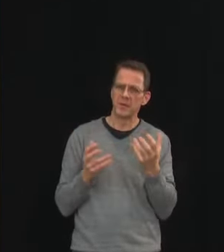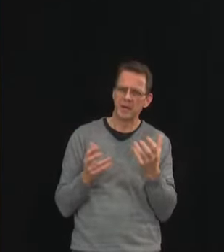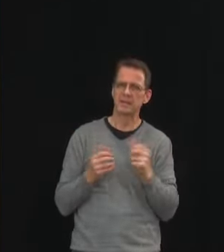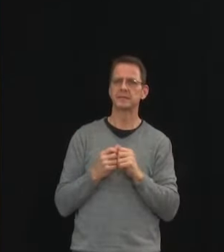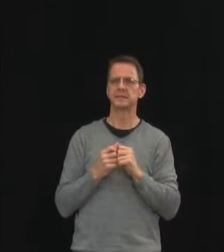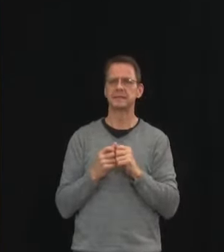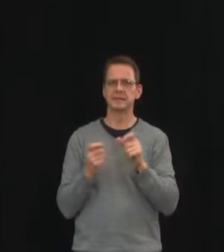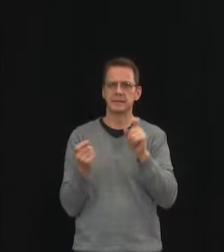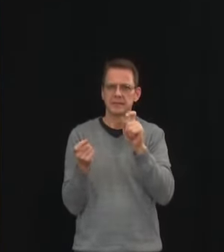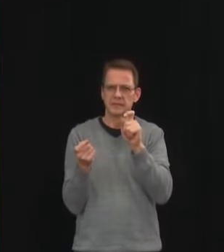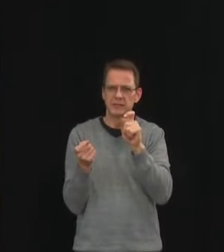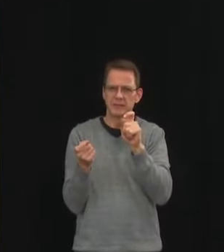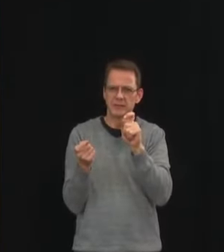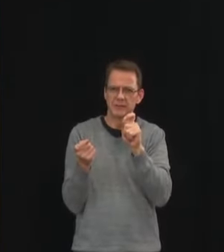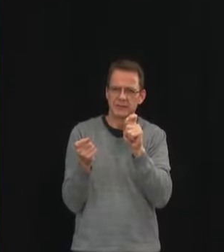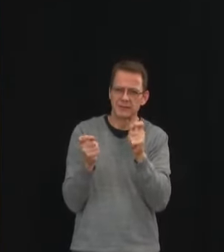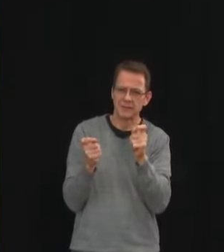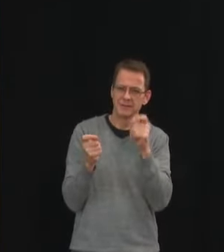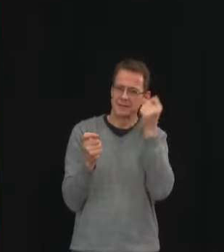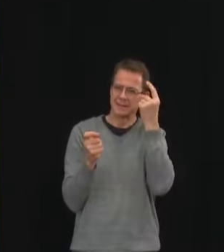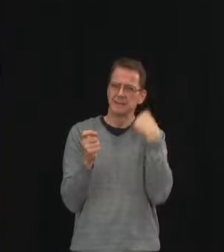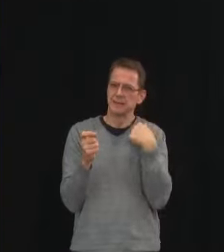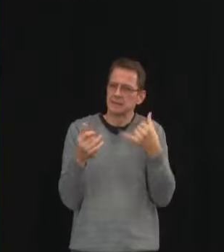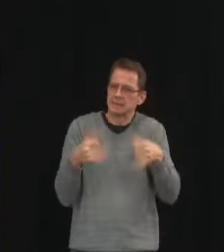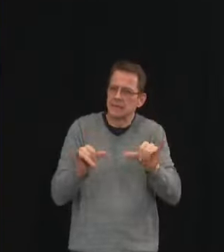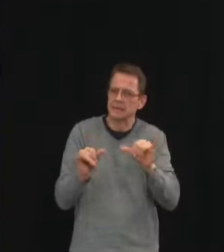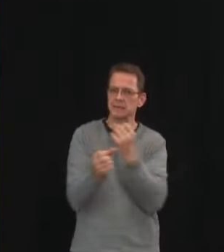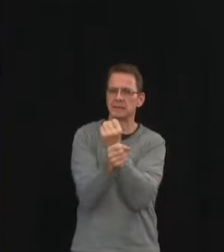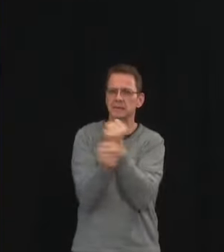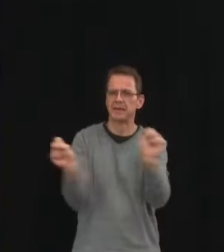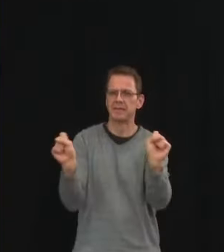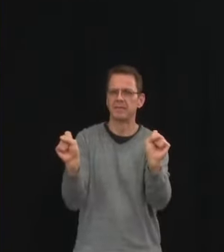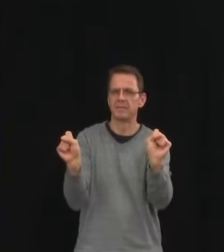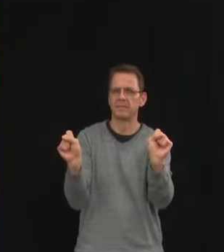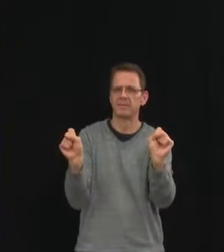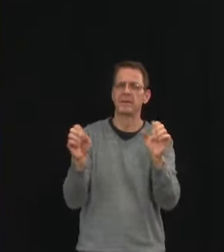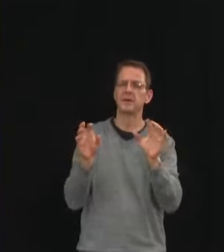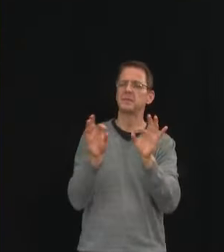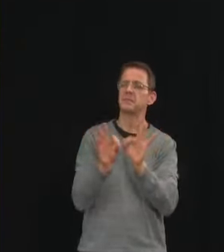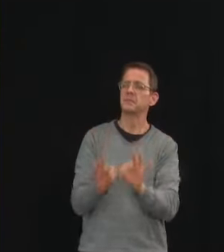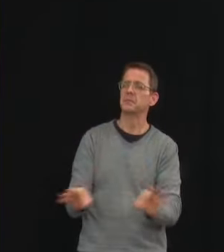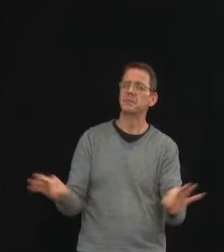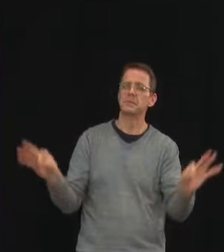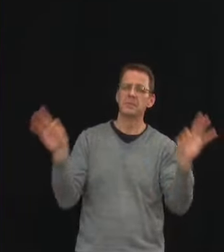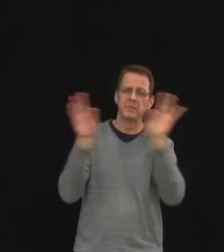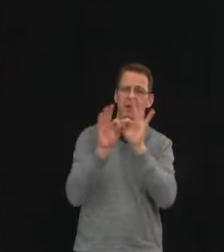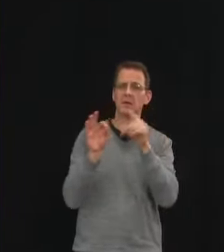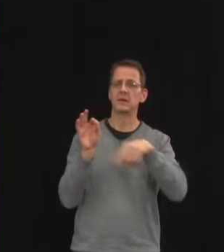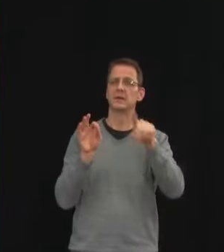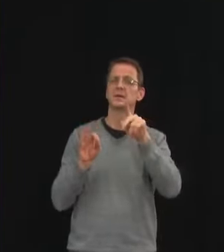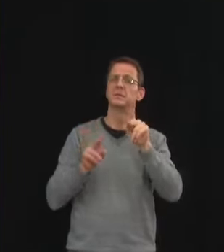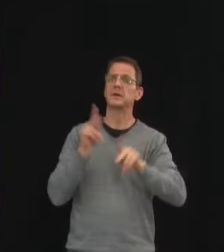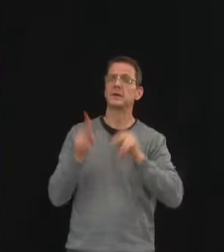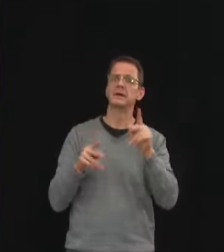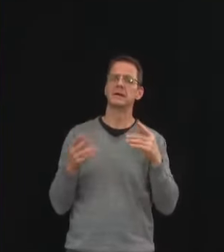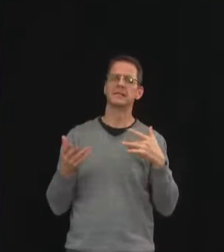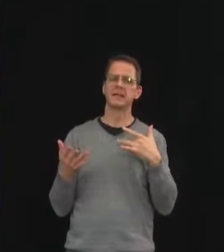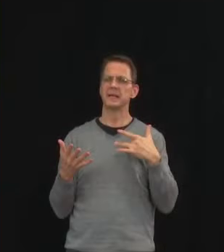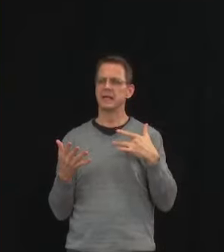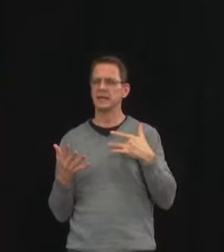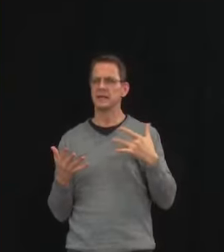folks to do more things that are important to them while keeping strong measures in place to stop the spread of COVID in our communities.